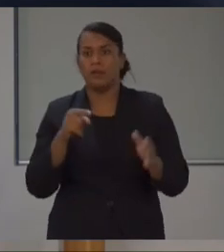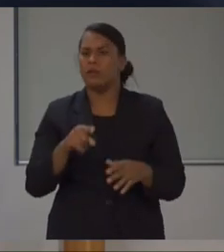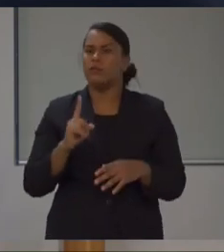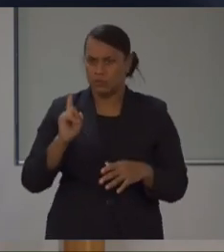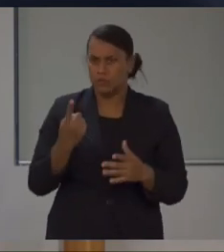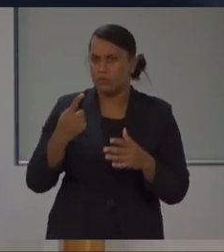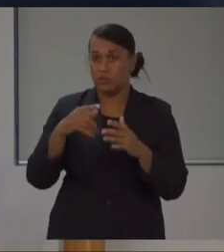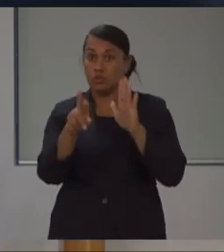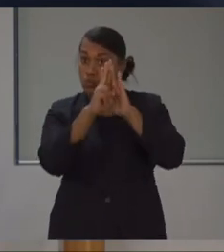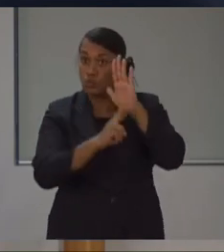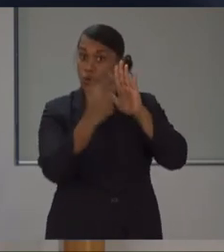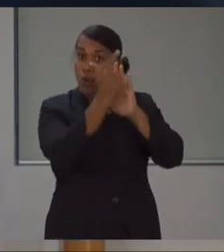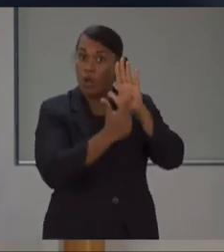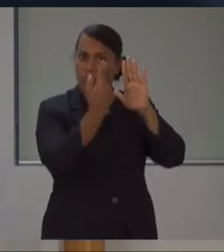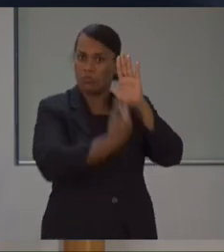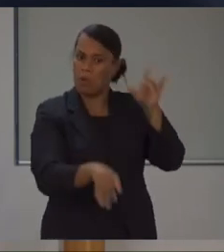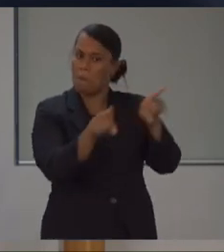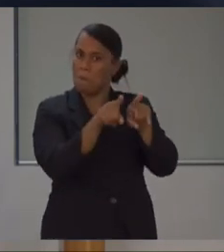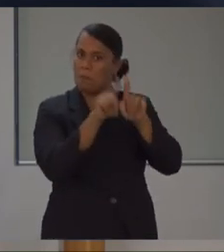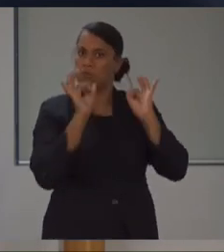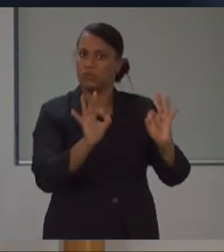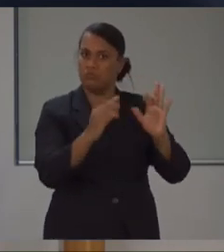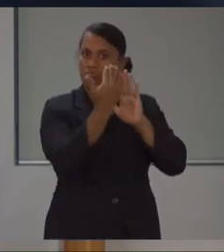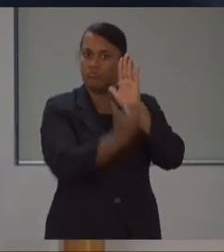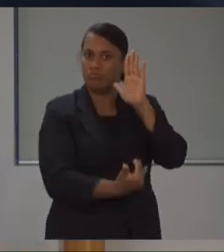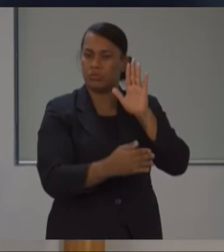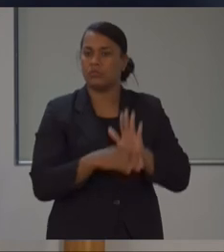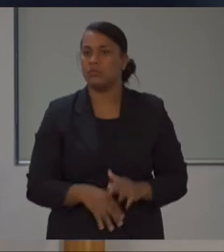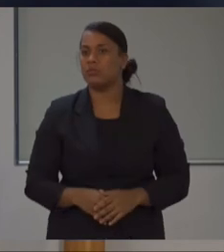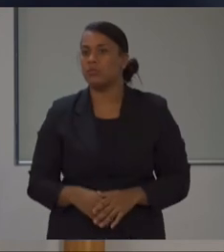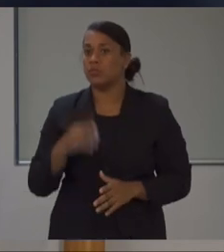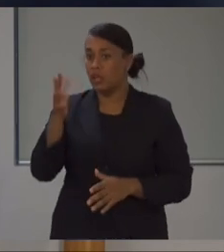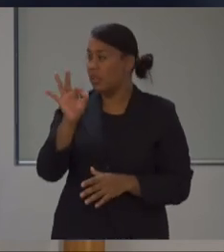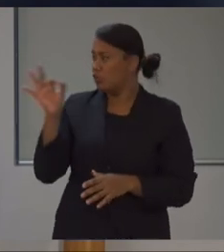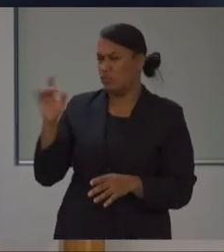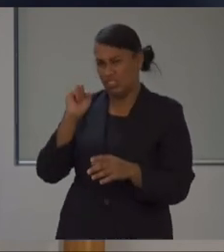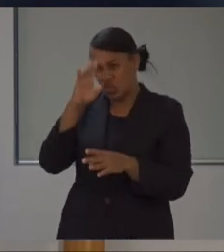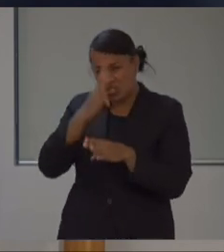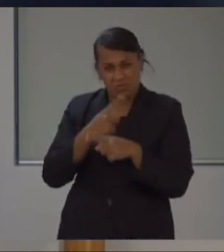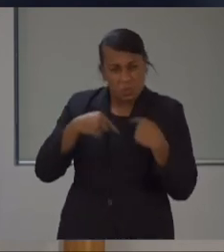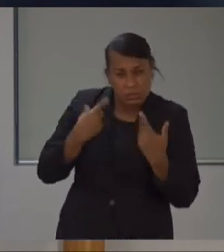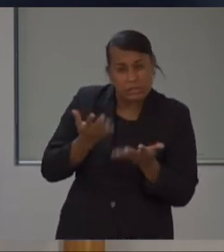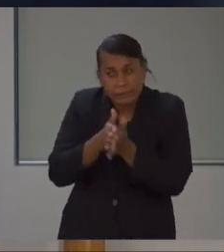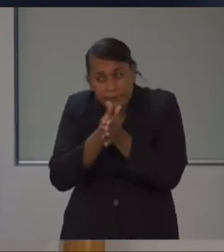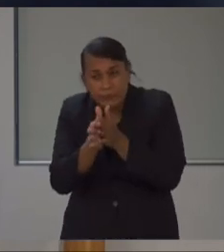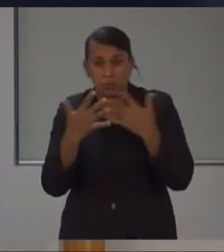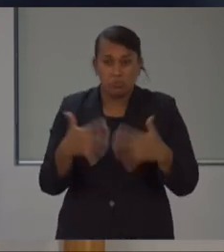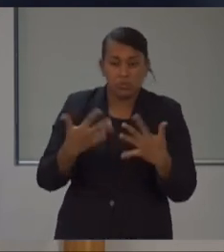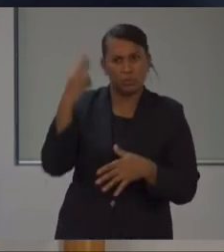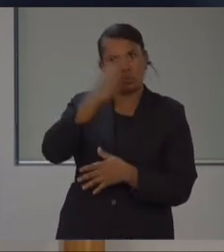many layers that remain. At the risk of sounding hopeful, can you tell us about WHO